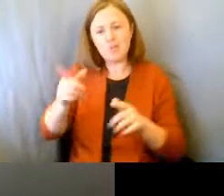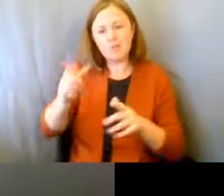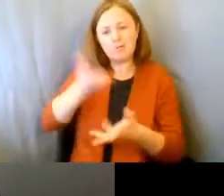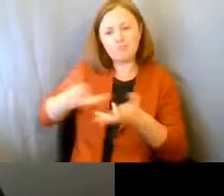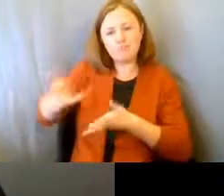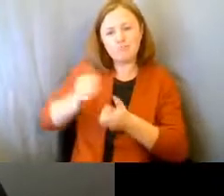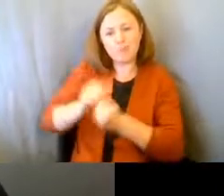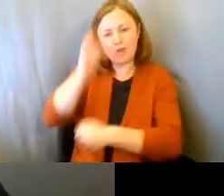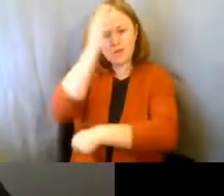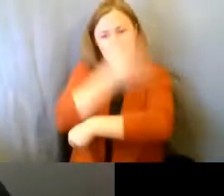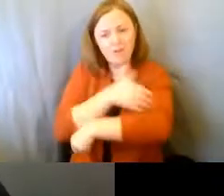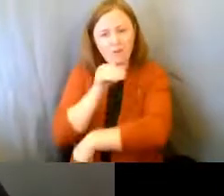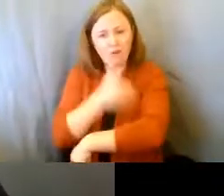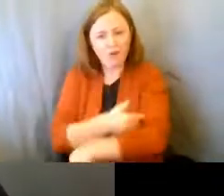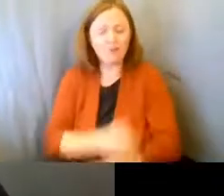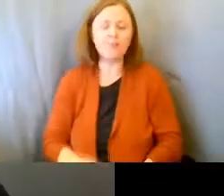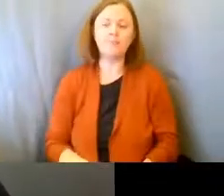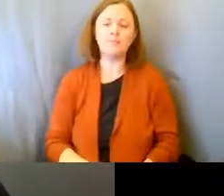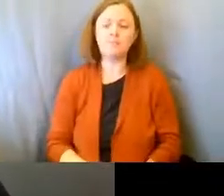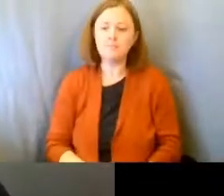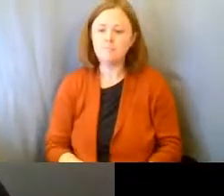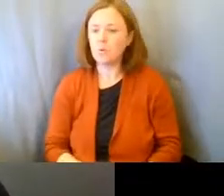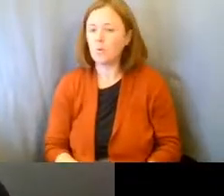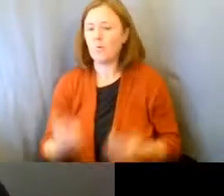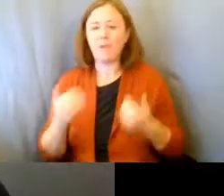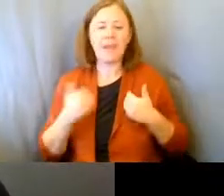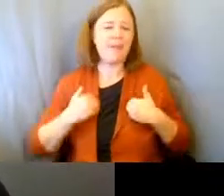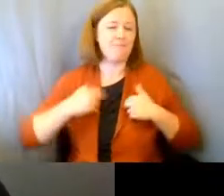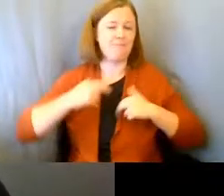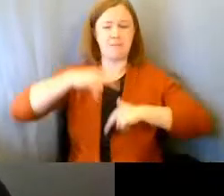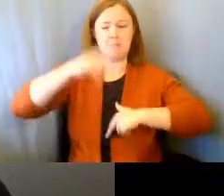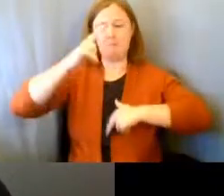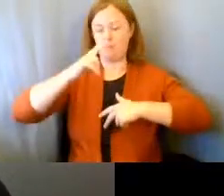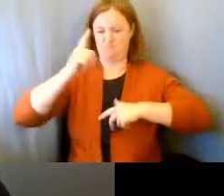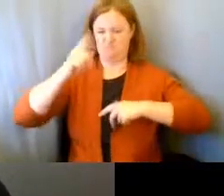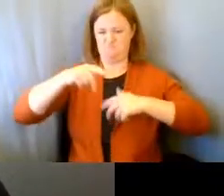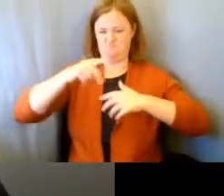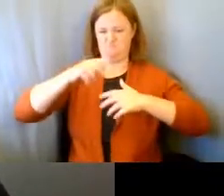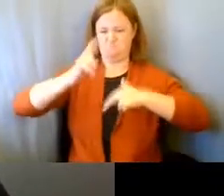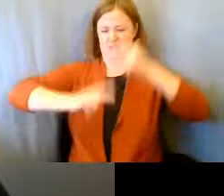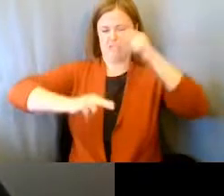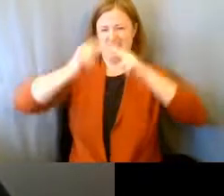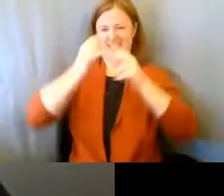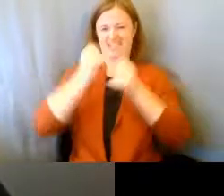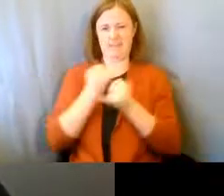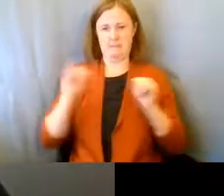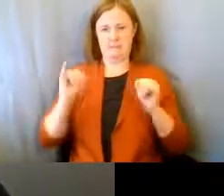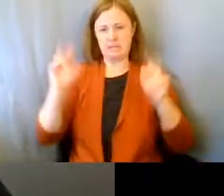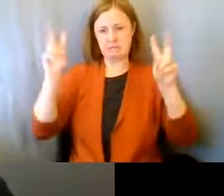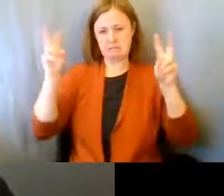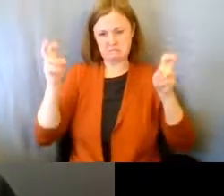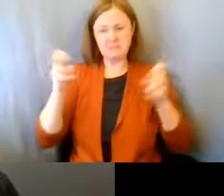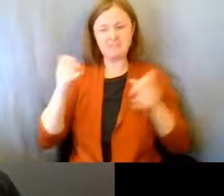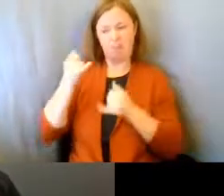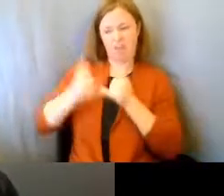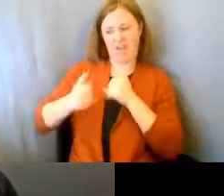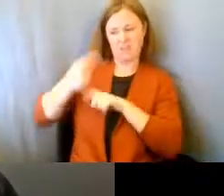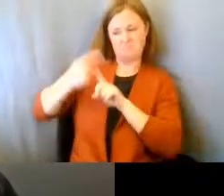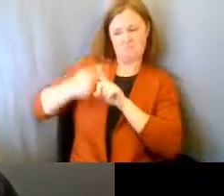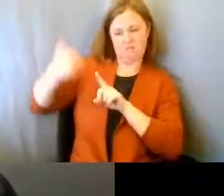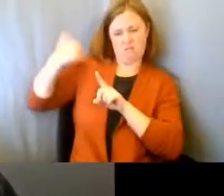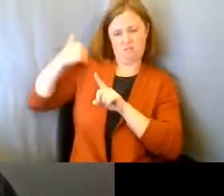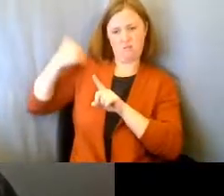daughter. You know, we've got the building independence. So, one of the things they did last month was